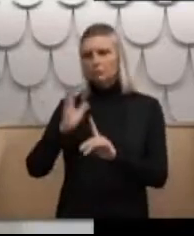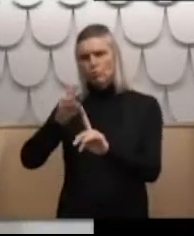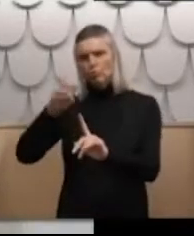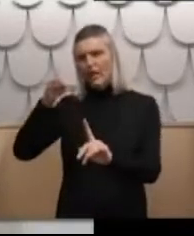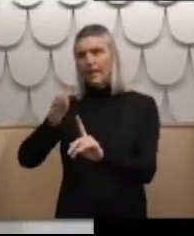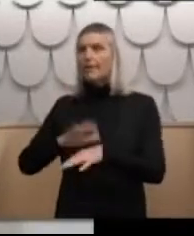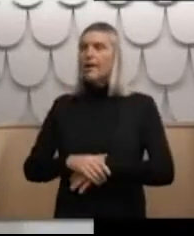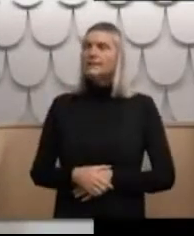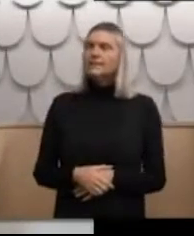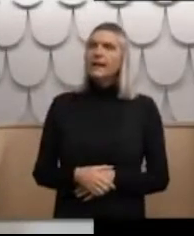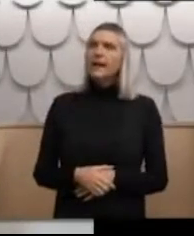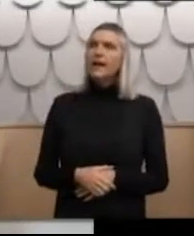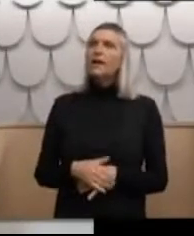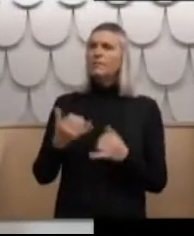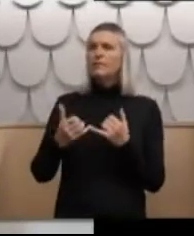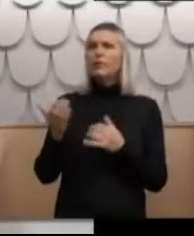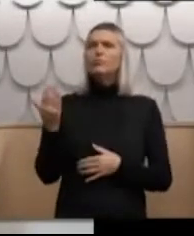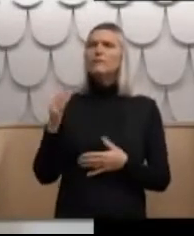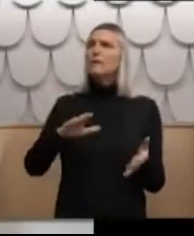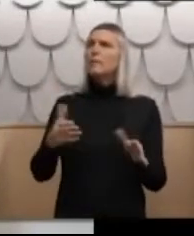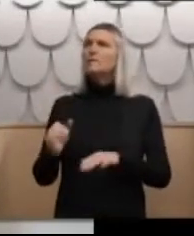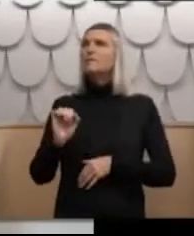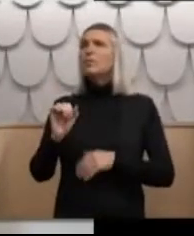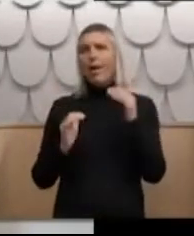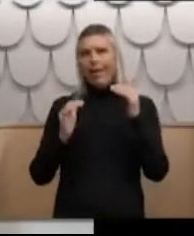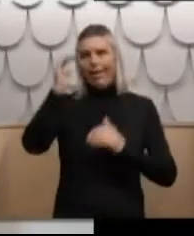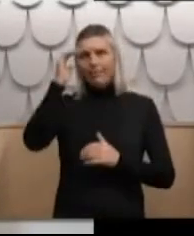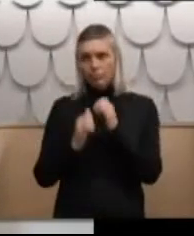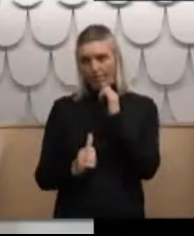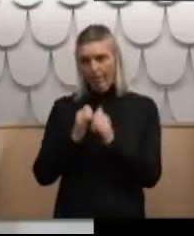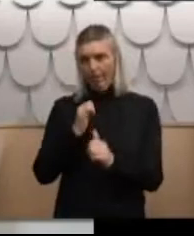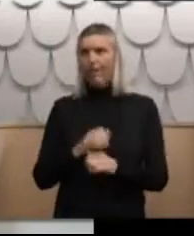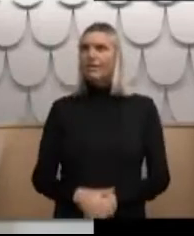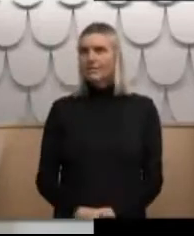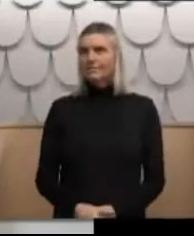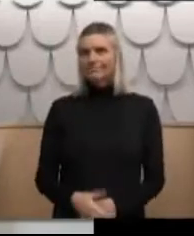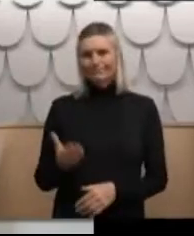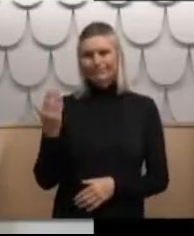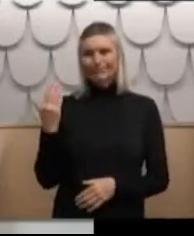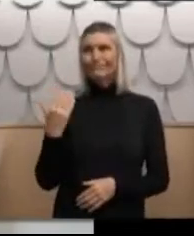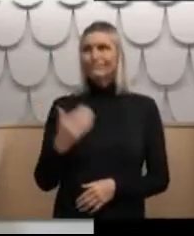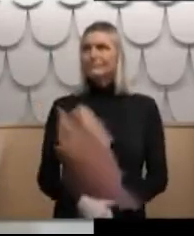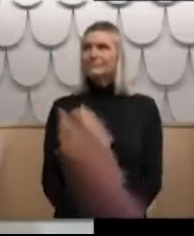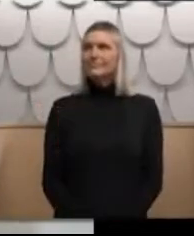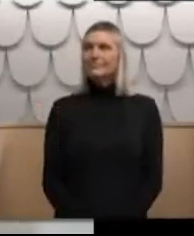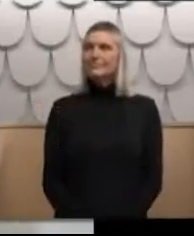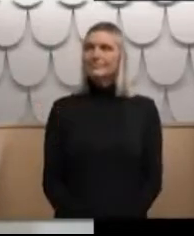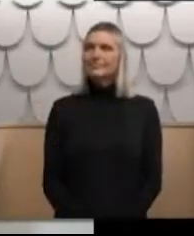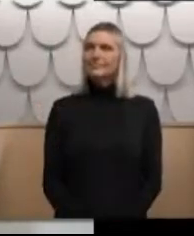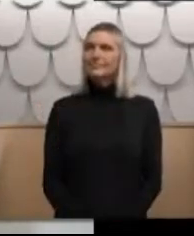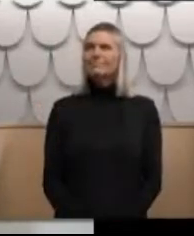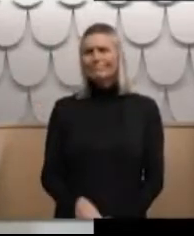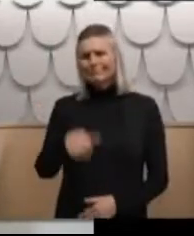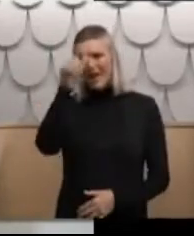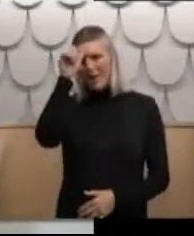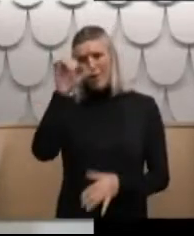the very recent passing of your elder brother in these last couple of weeks. I know